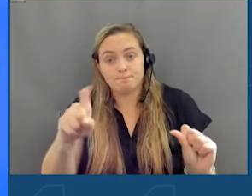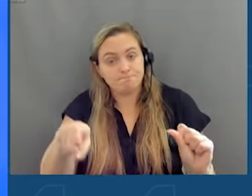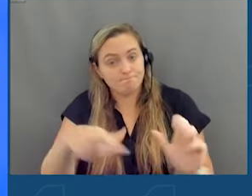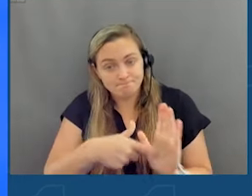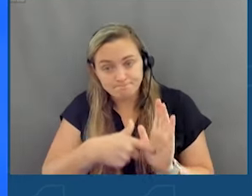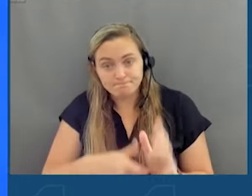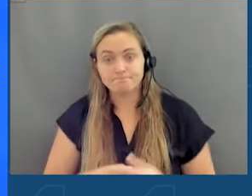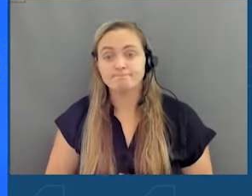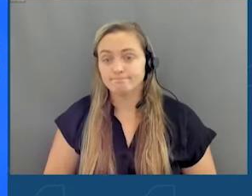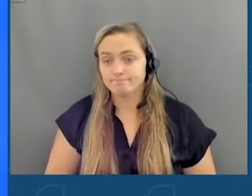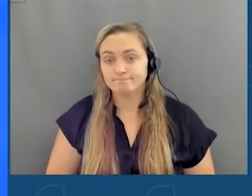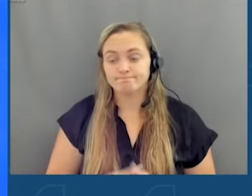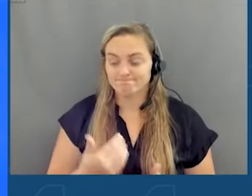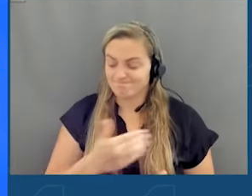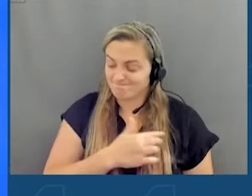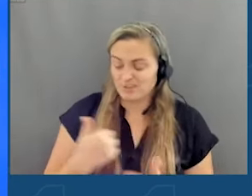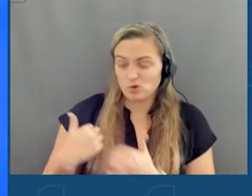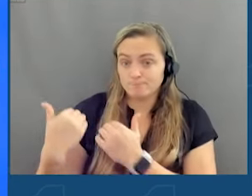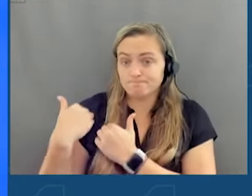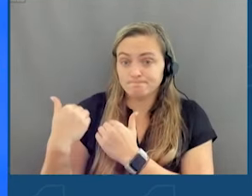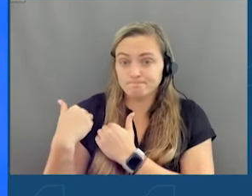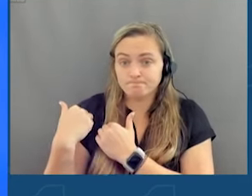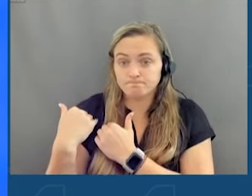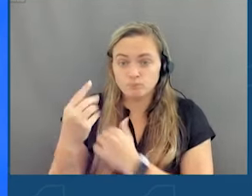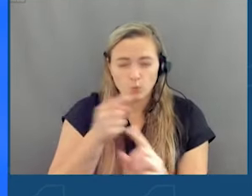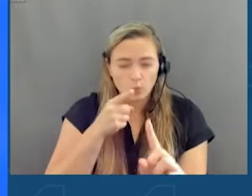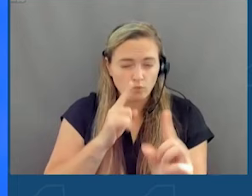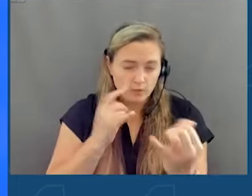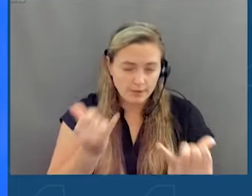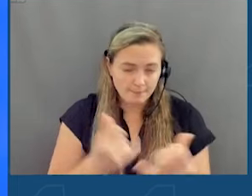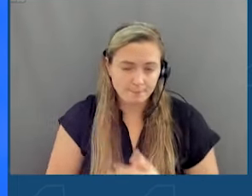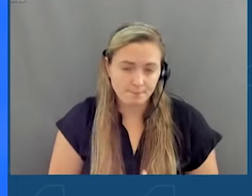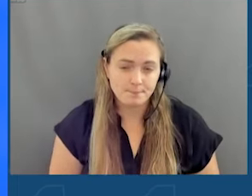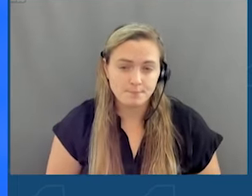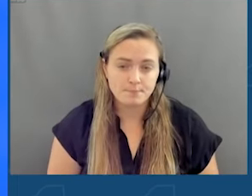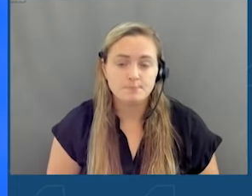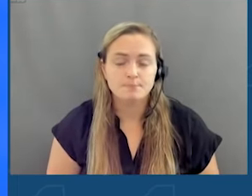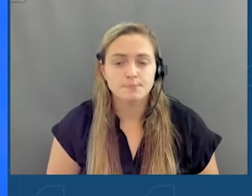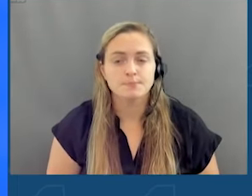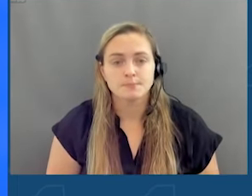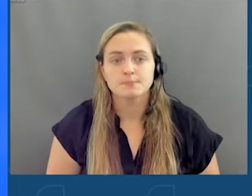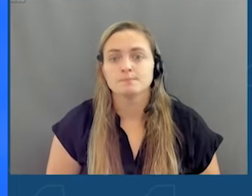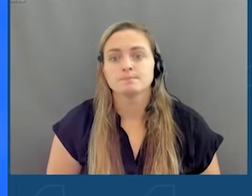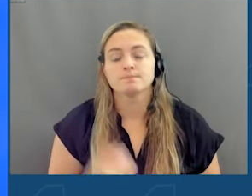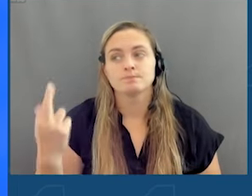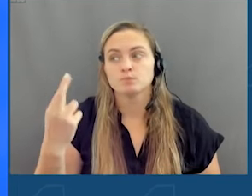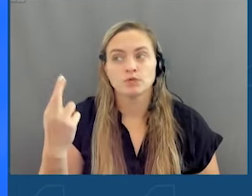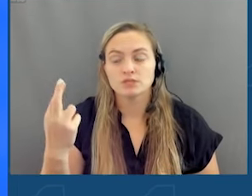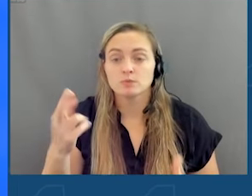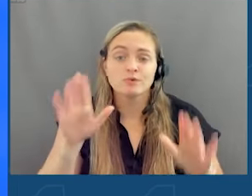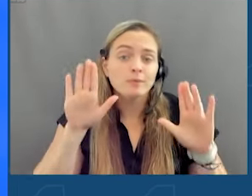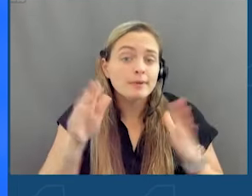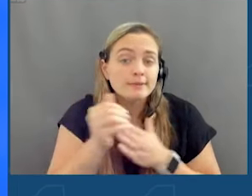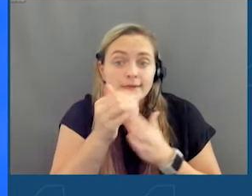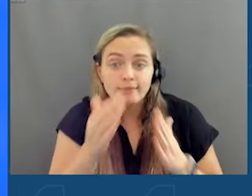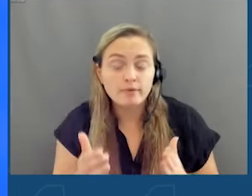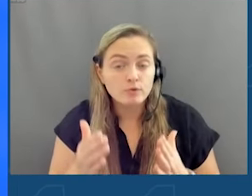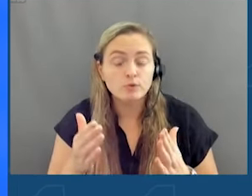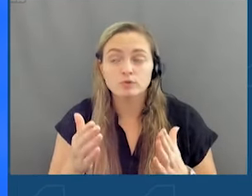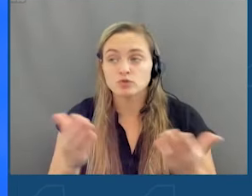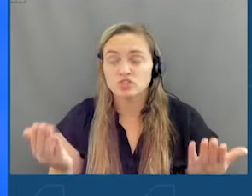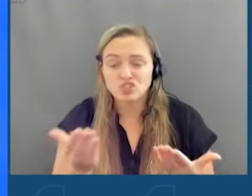That is what we're here to talk about today. That is why we have incredible leaders who've